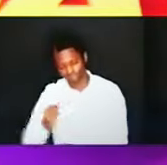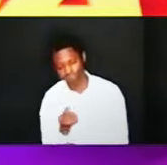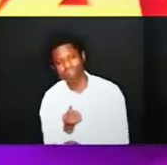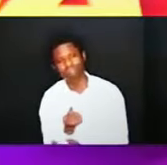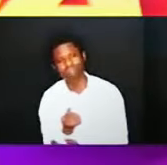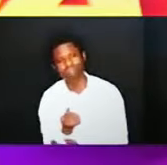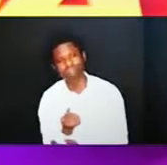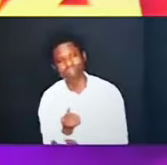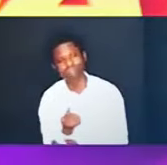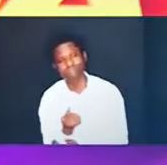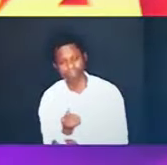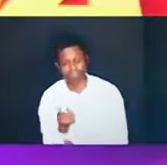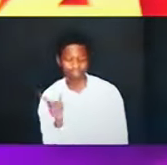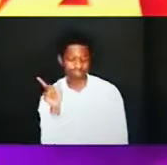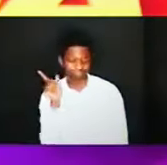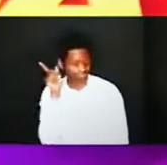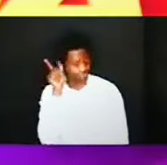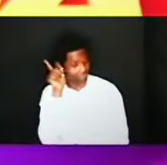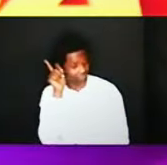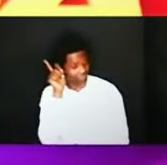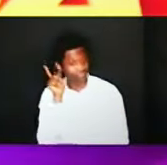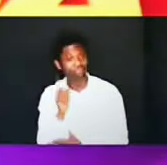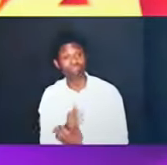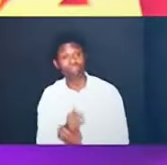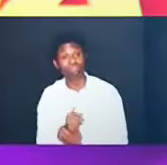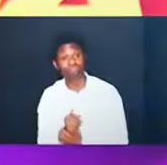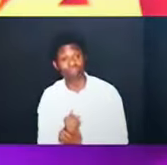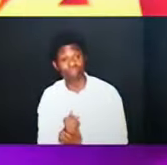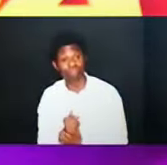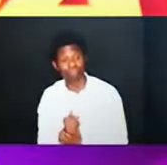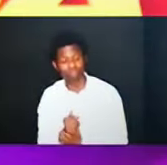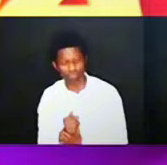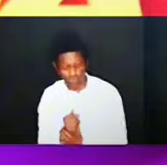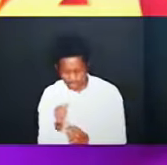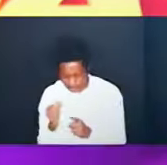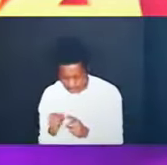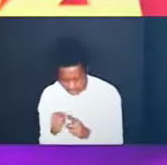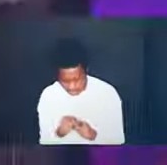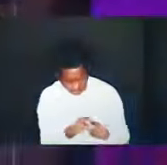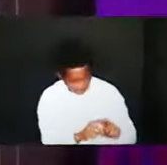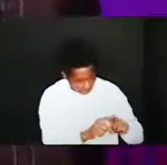worst but God